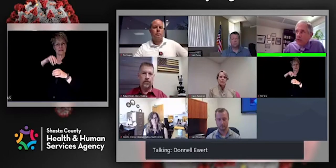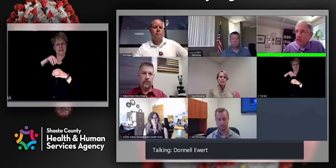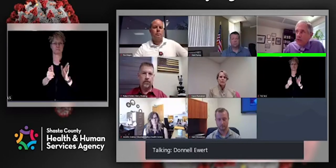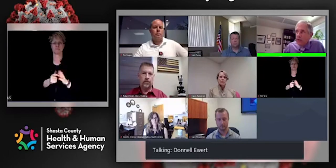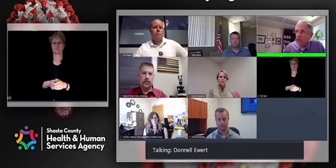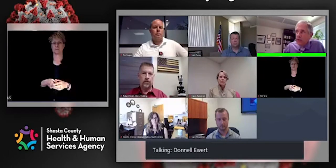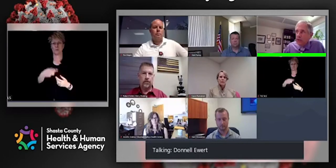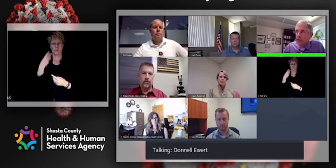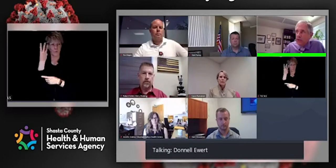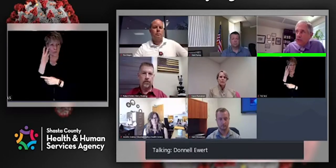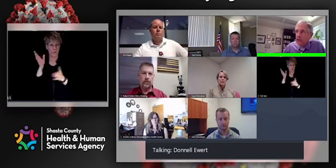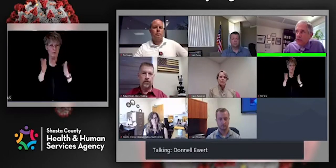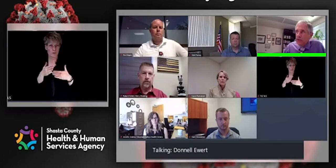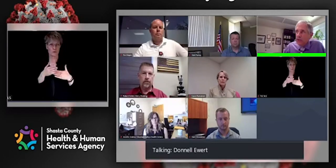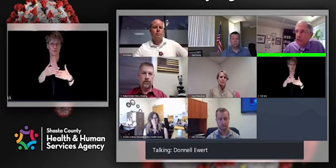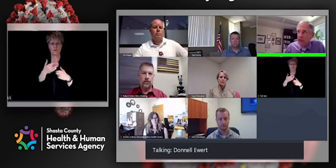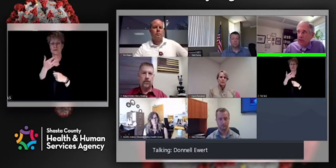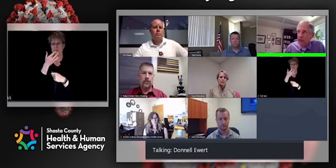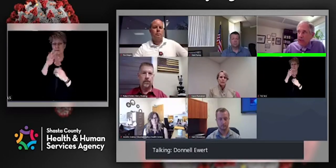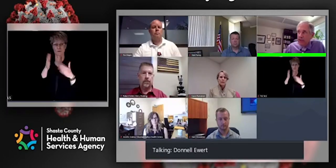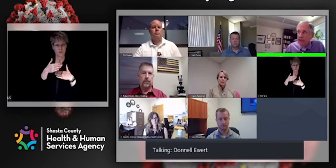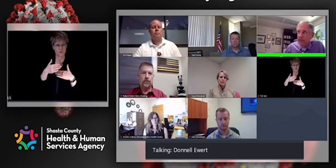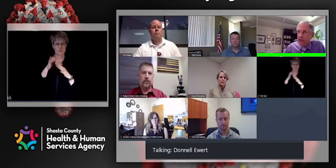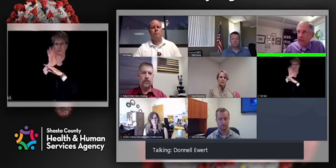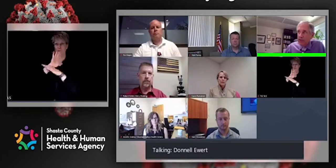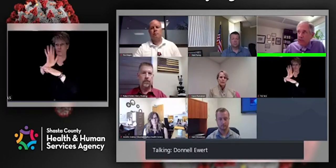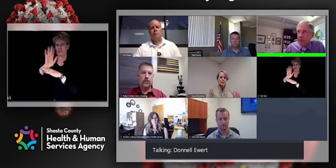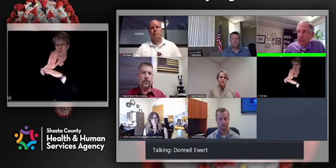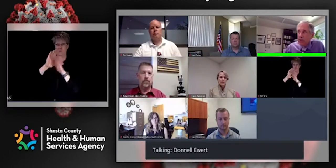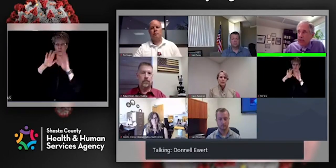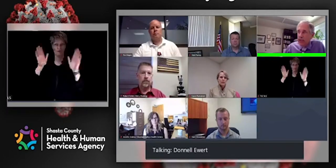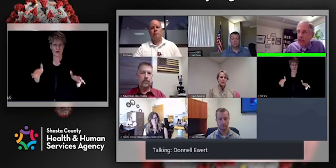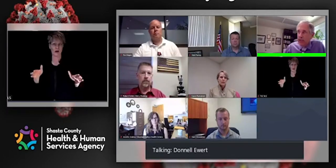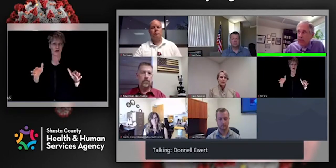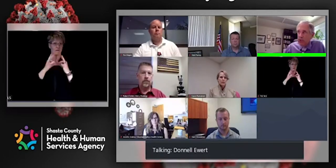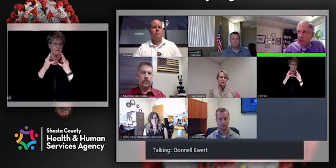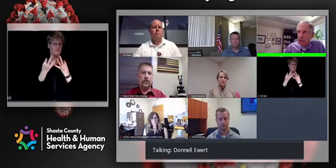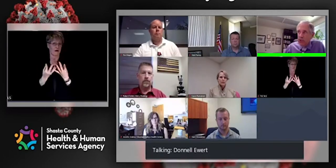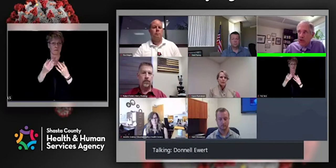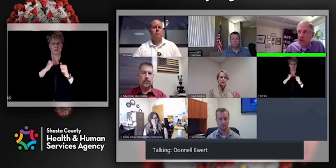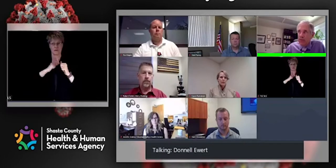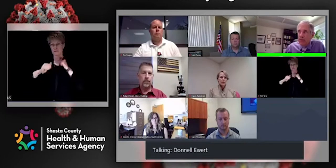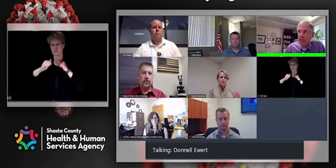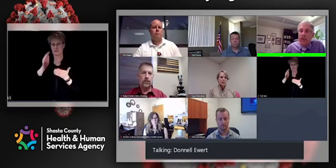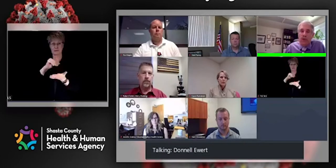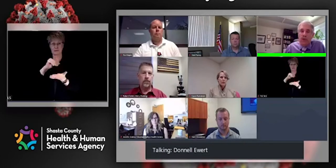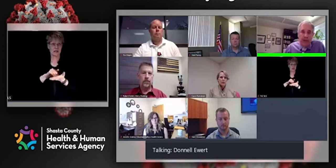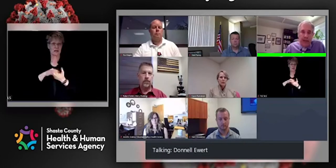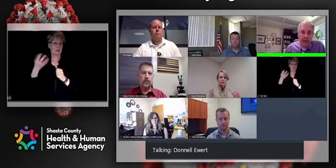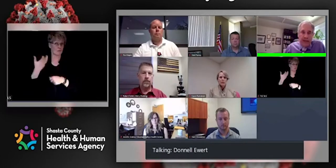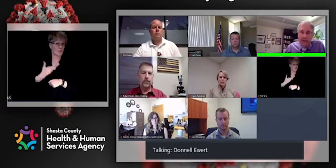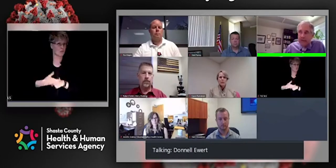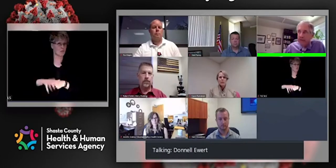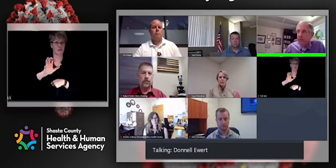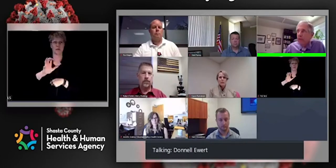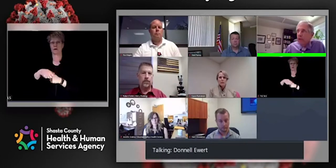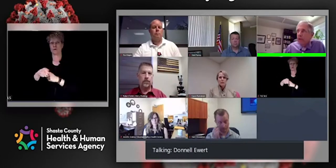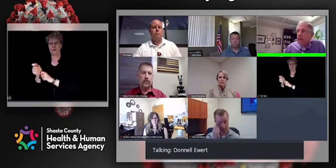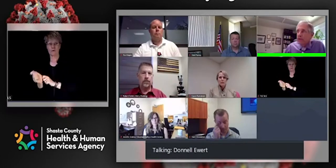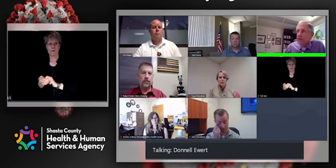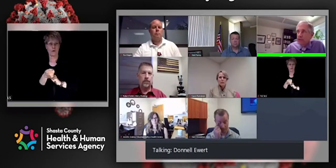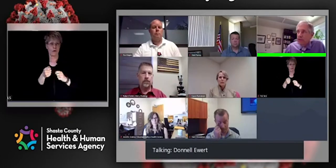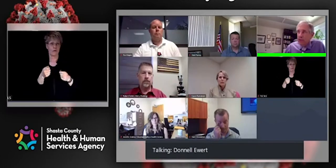rooms, movie theaters, family entertainment centers, including bowling alleys, miniature golf, arcades,